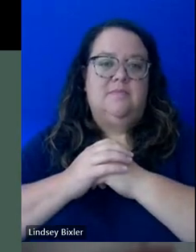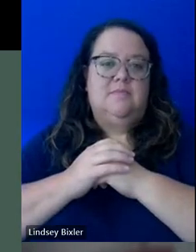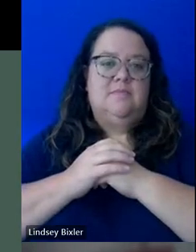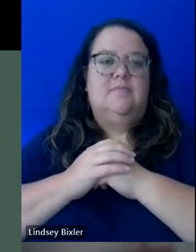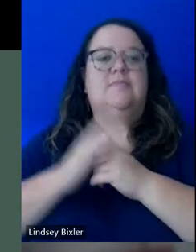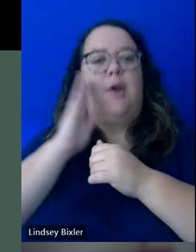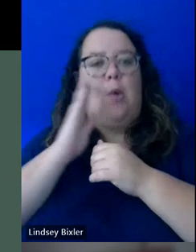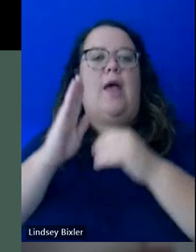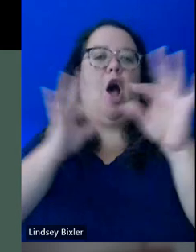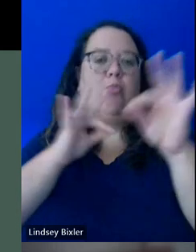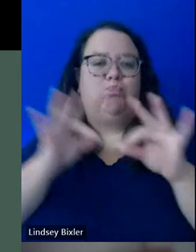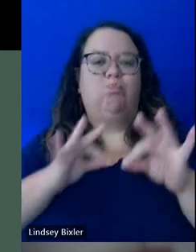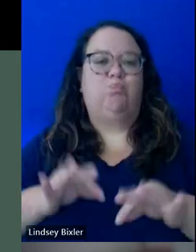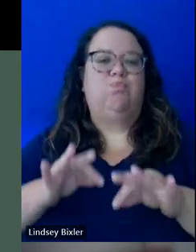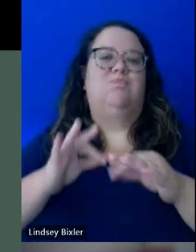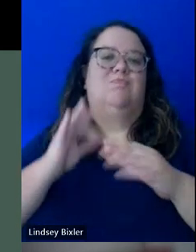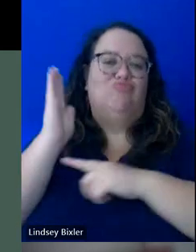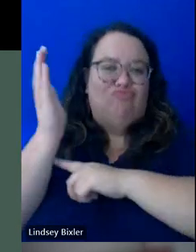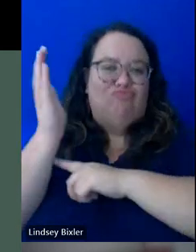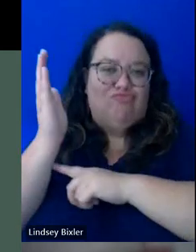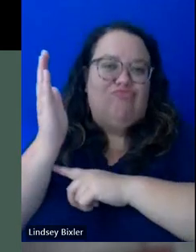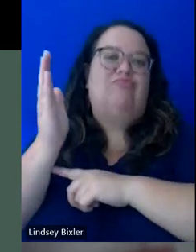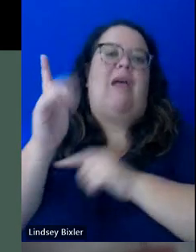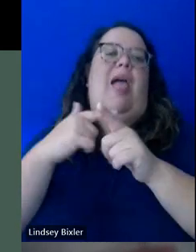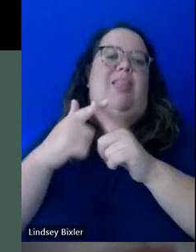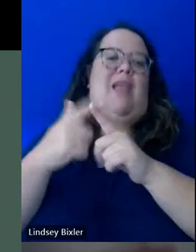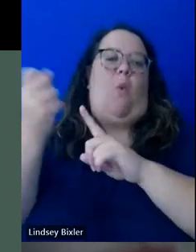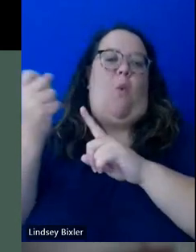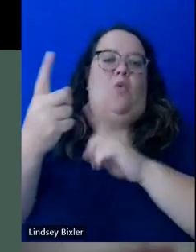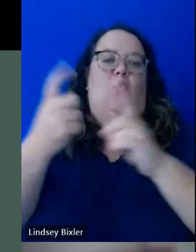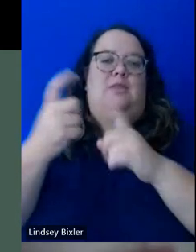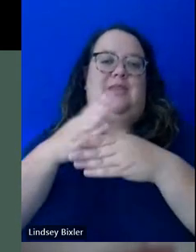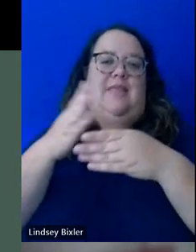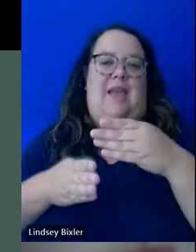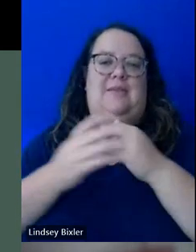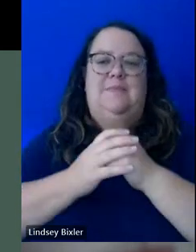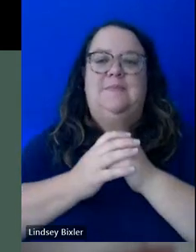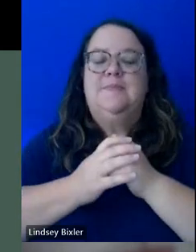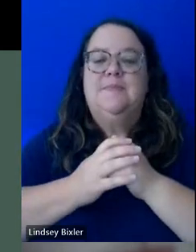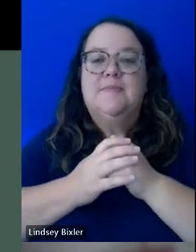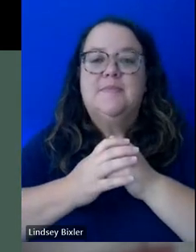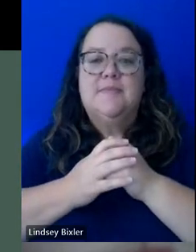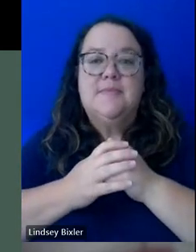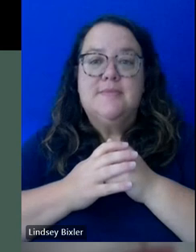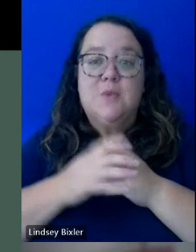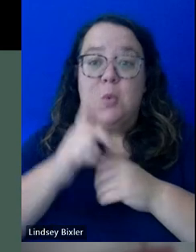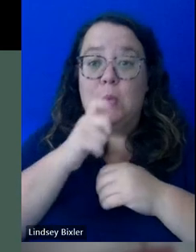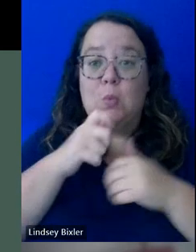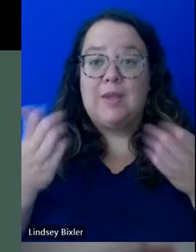of get through the presentation and that we ask questions at the end. I have with me tonight,